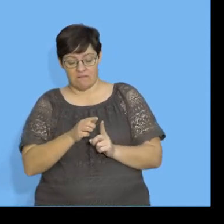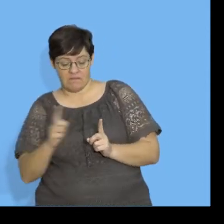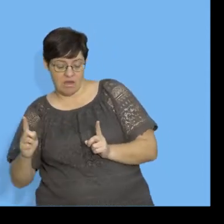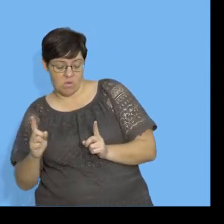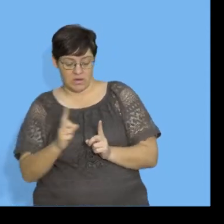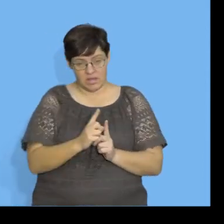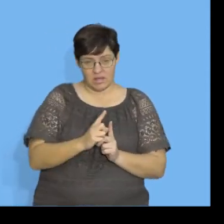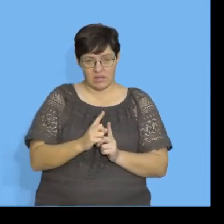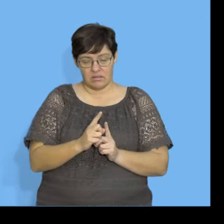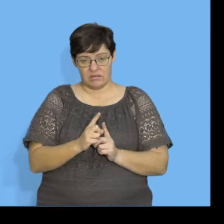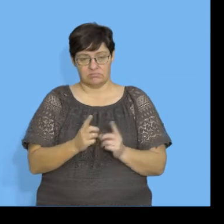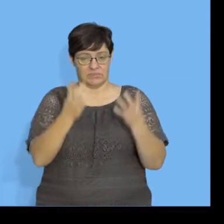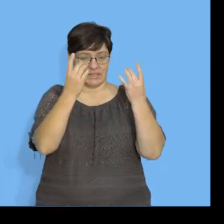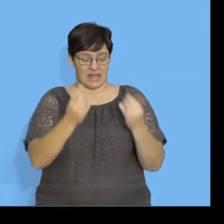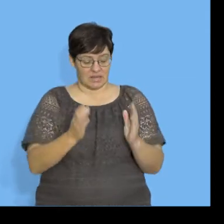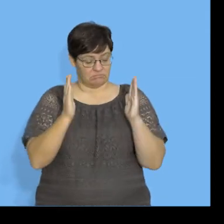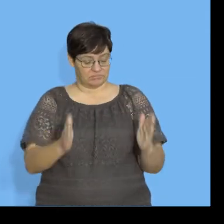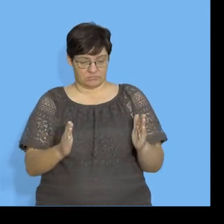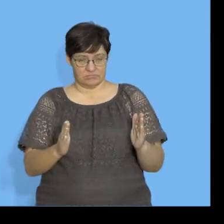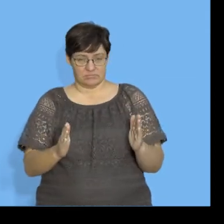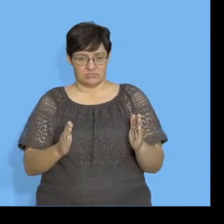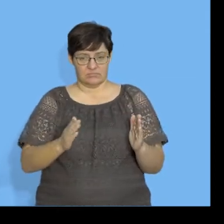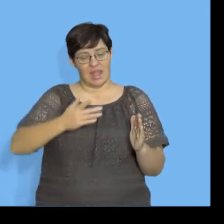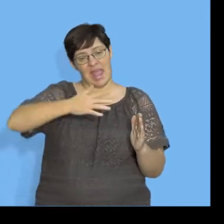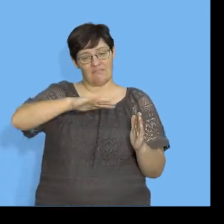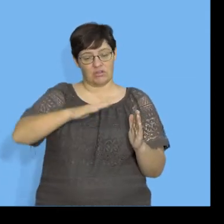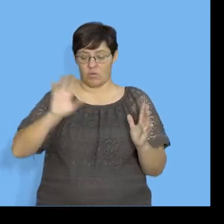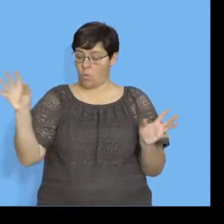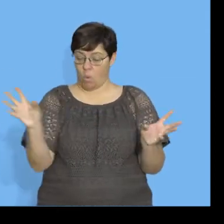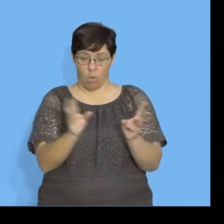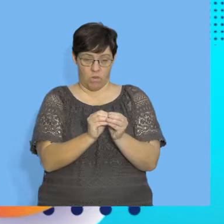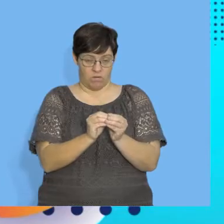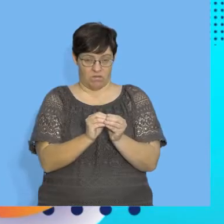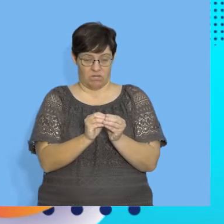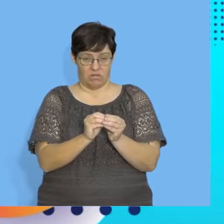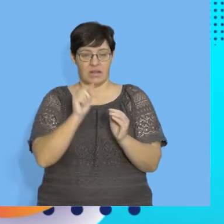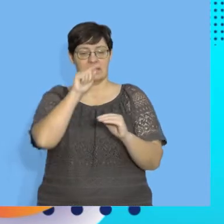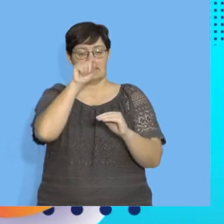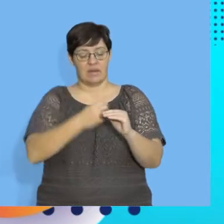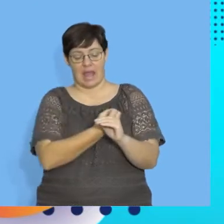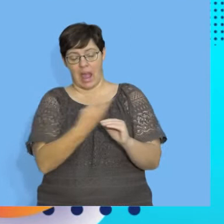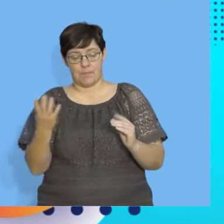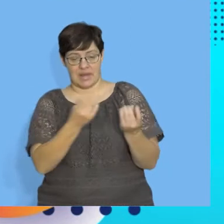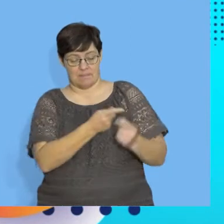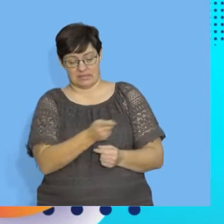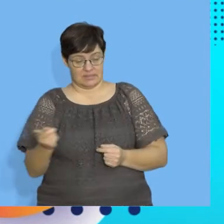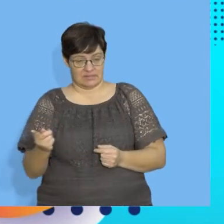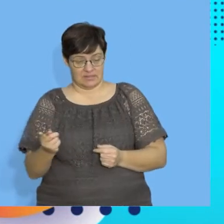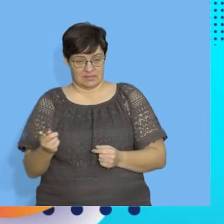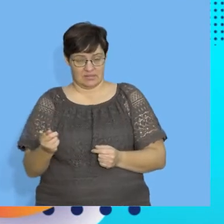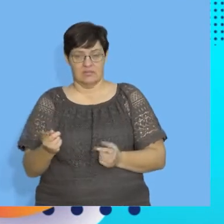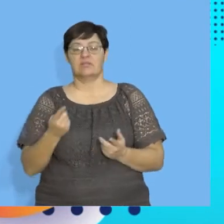If I have a set of data, the average is take everything divided by how many numbers you have.